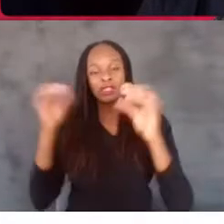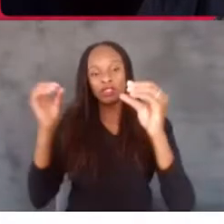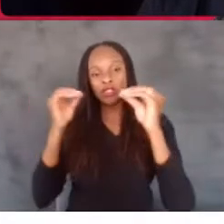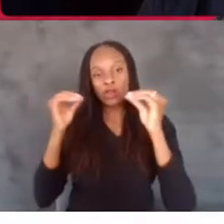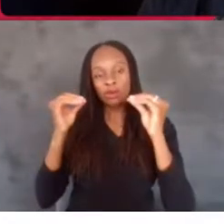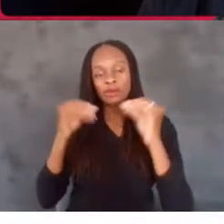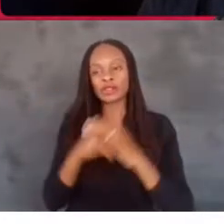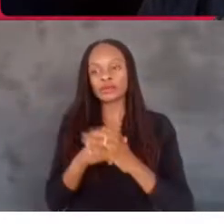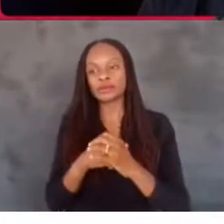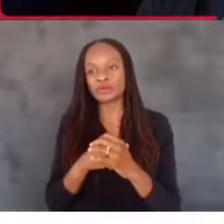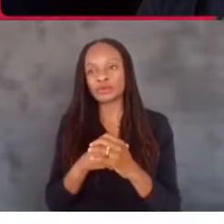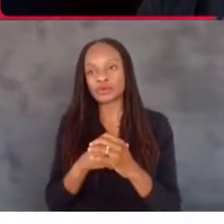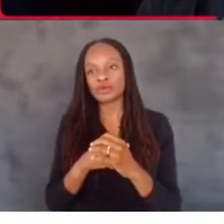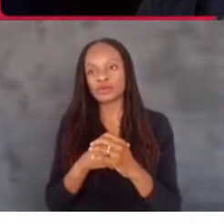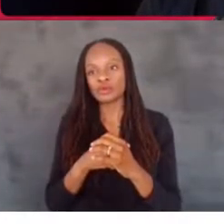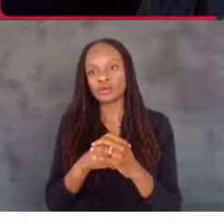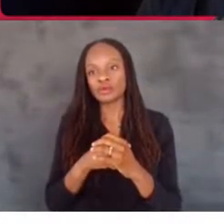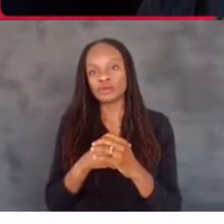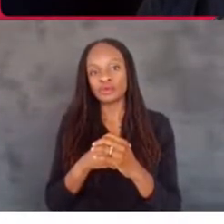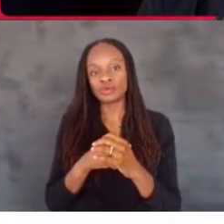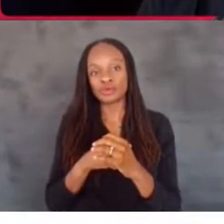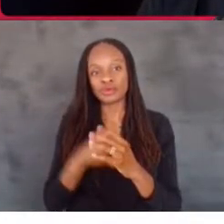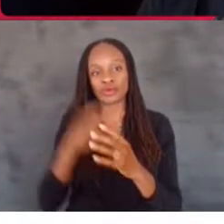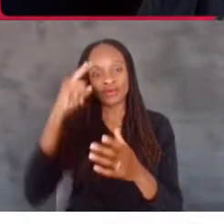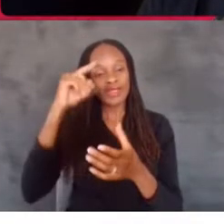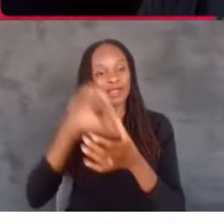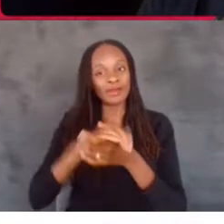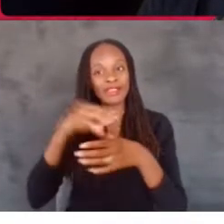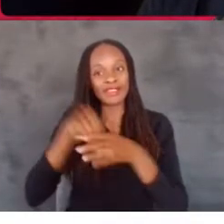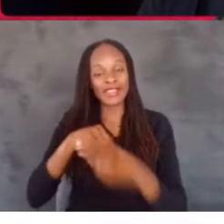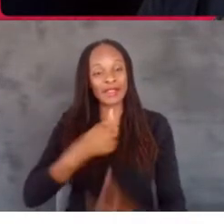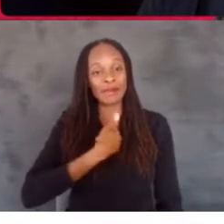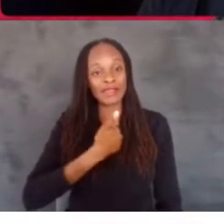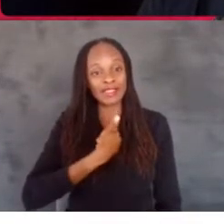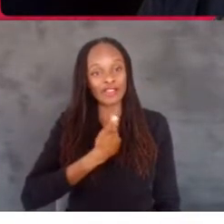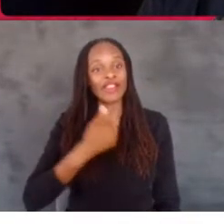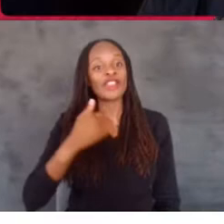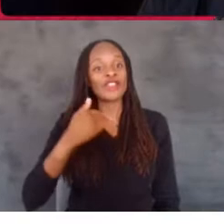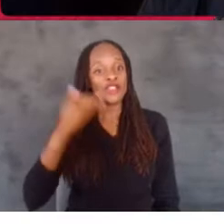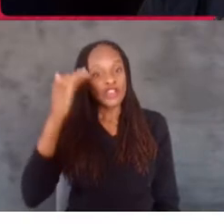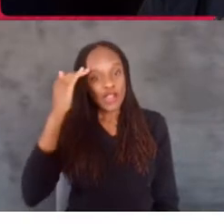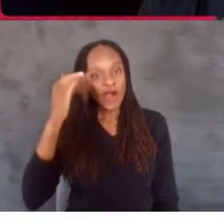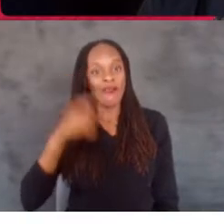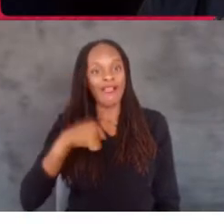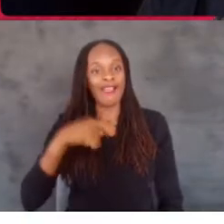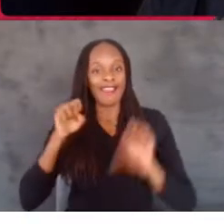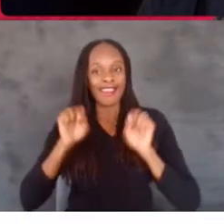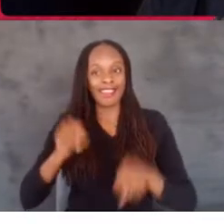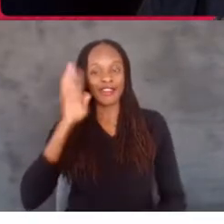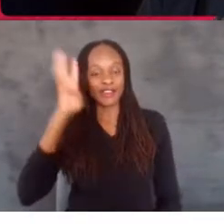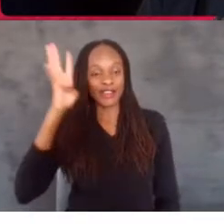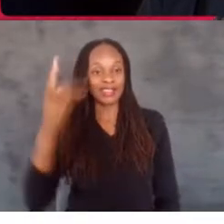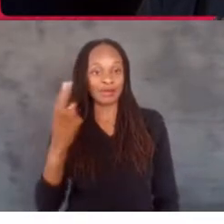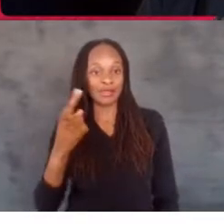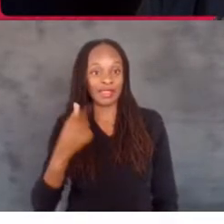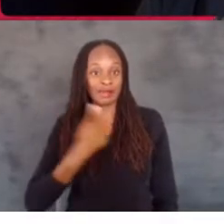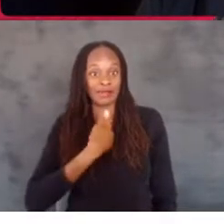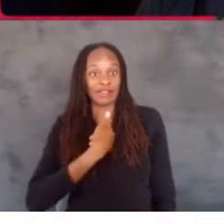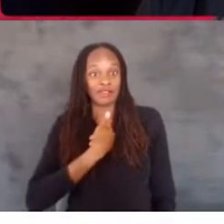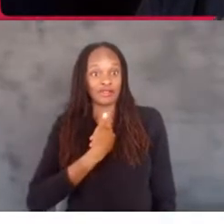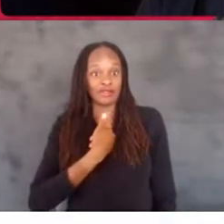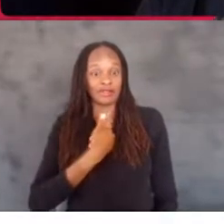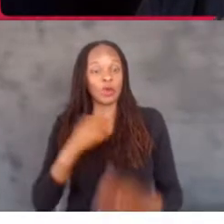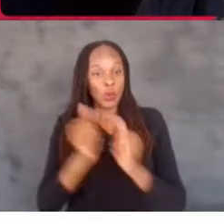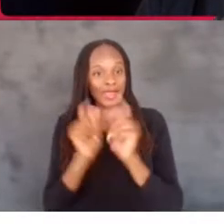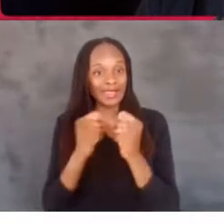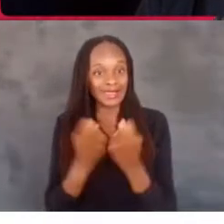believe in myself and know that I can create something on my own with a team